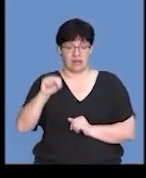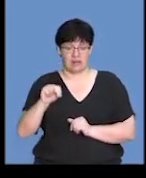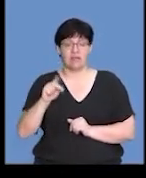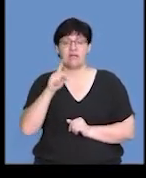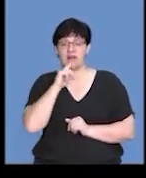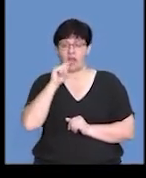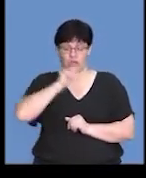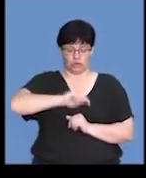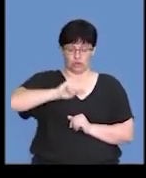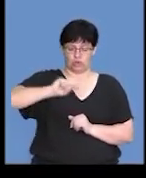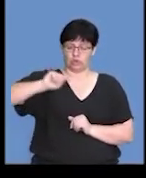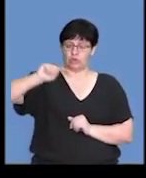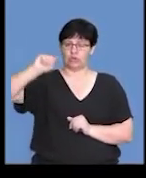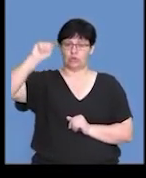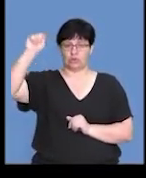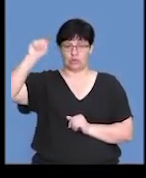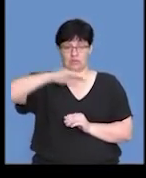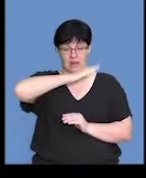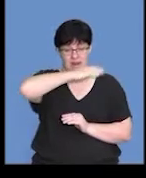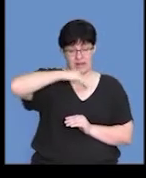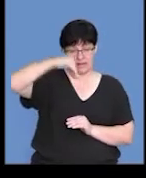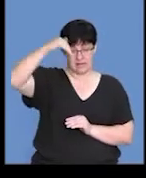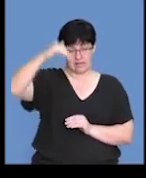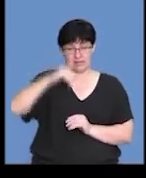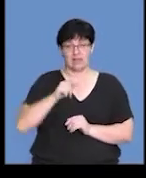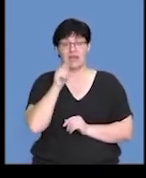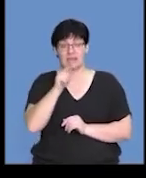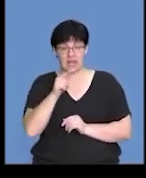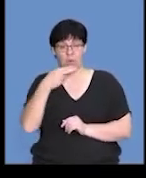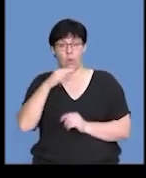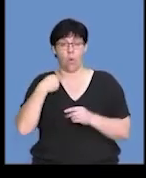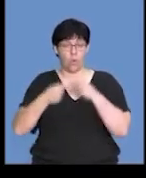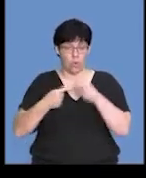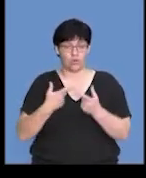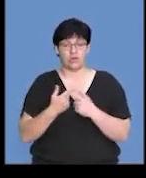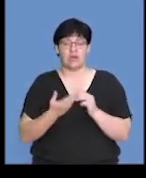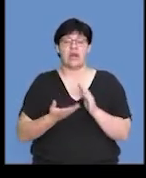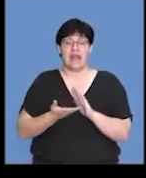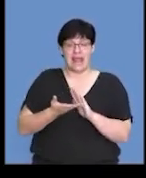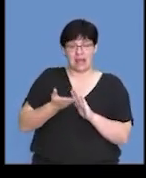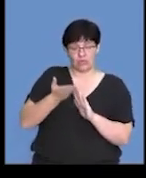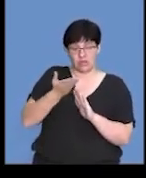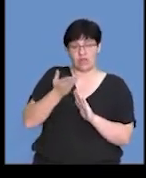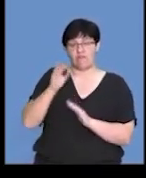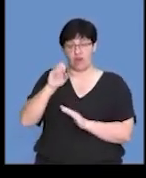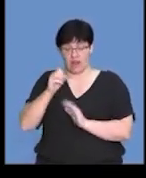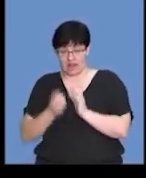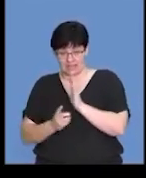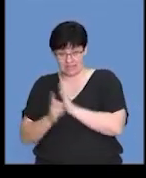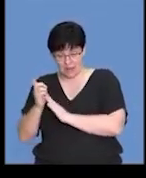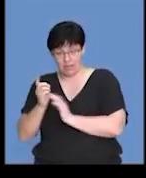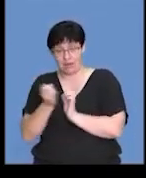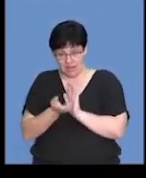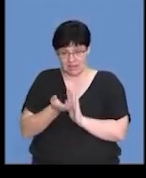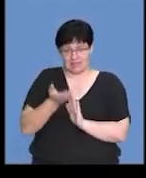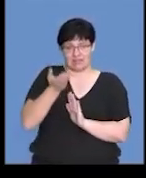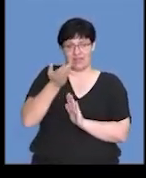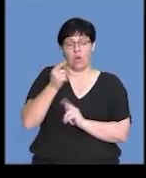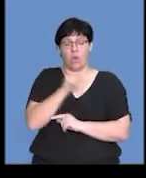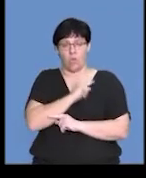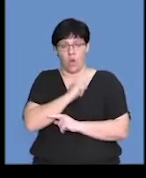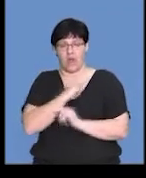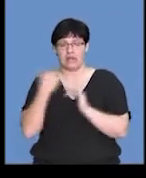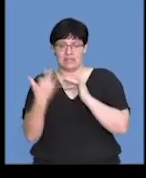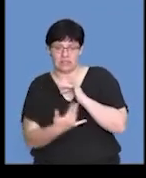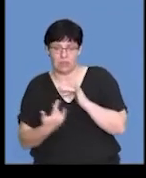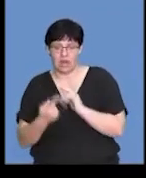by this dotted line or the dashed line. And that hormone tends to increase as the follicle develops. And that's due to the follicle